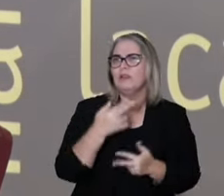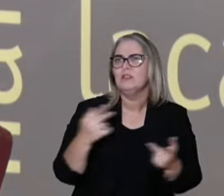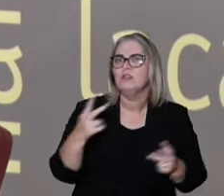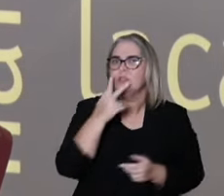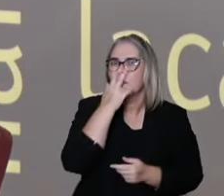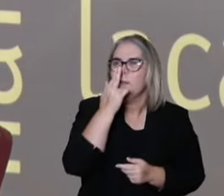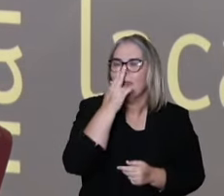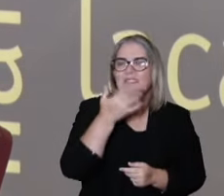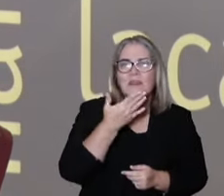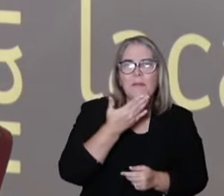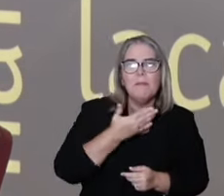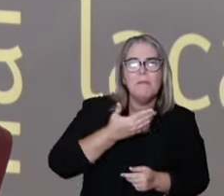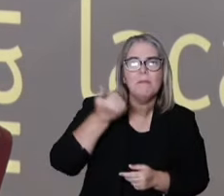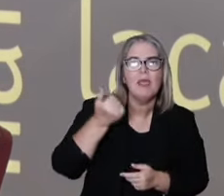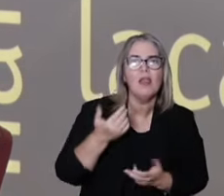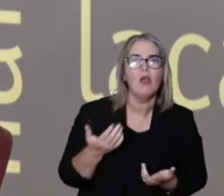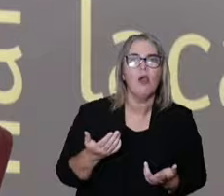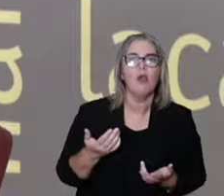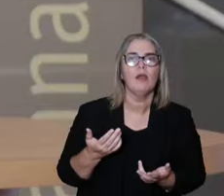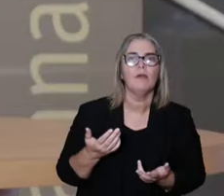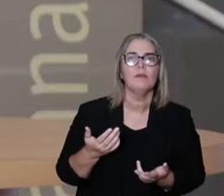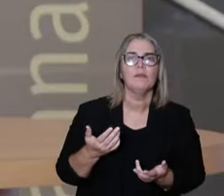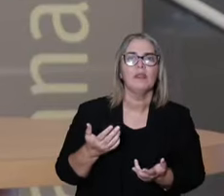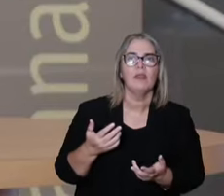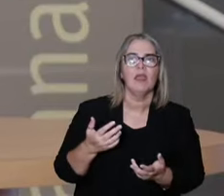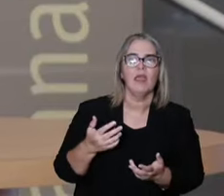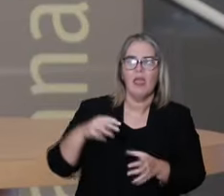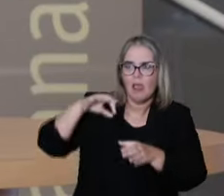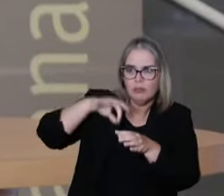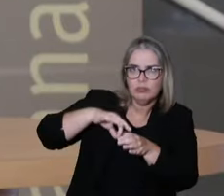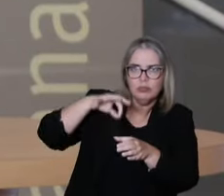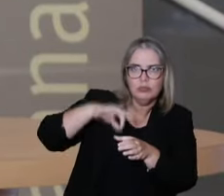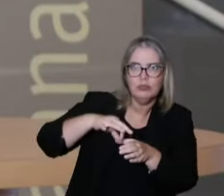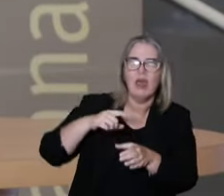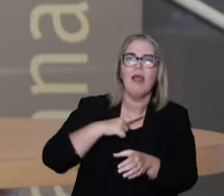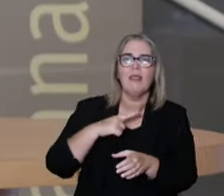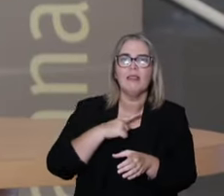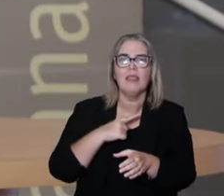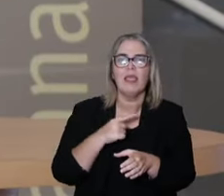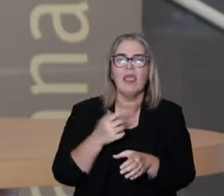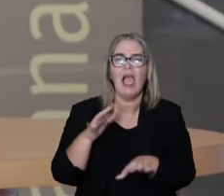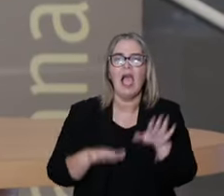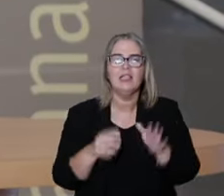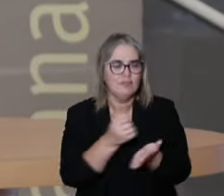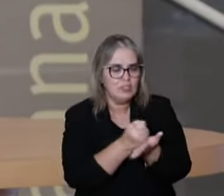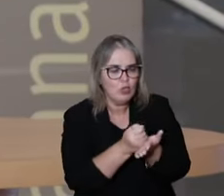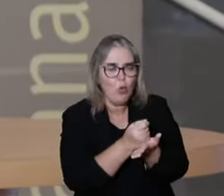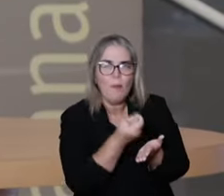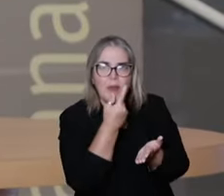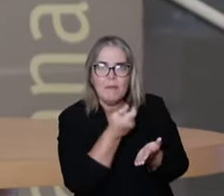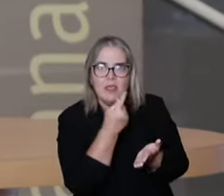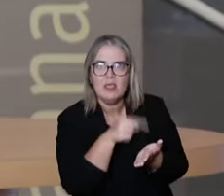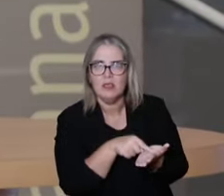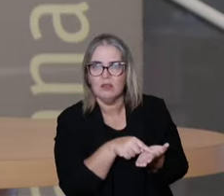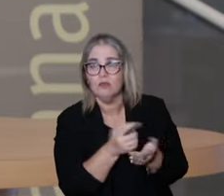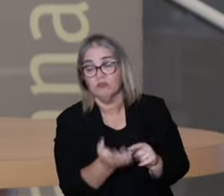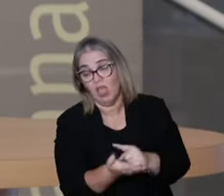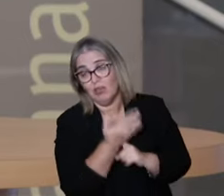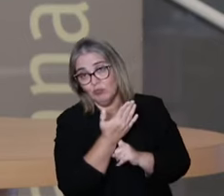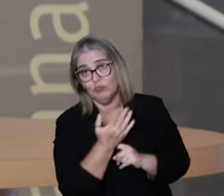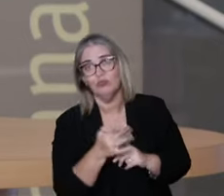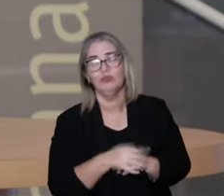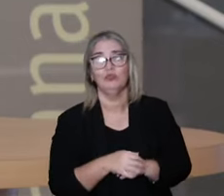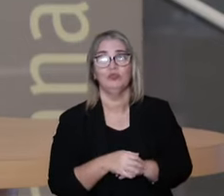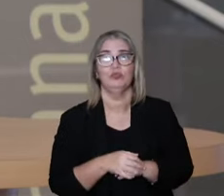is the use of physiotherapy in extracts in a